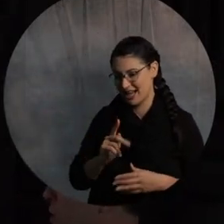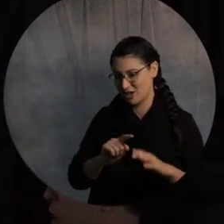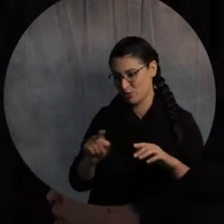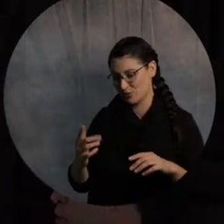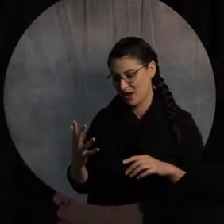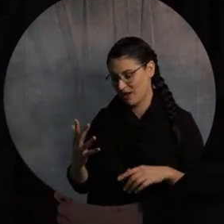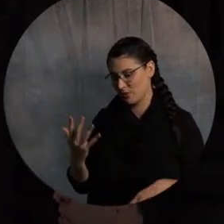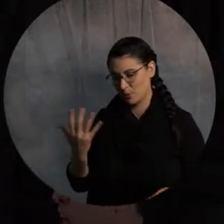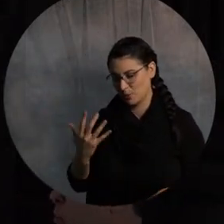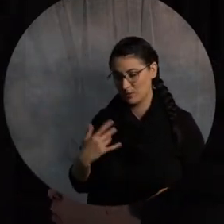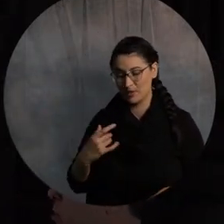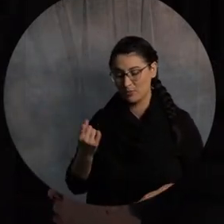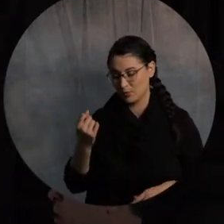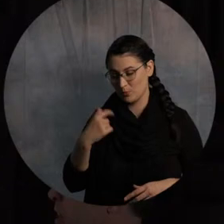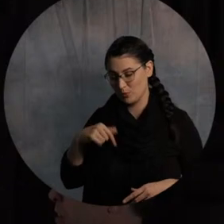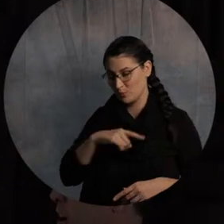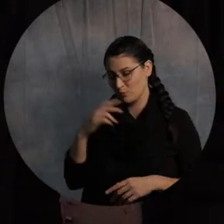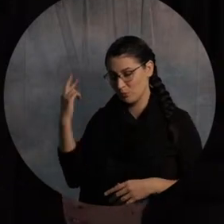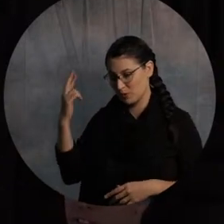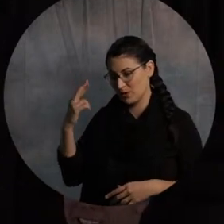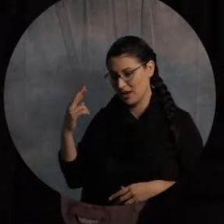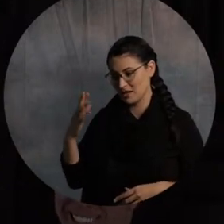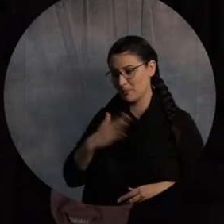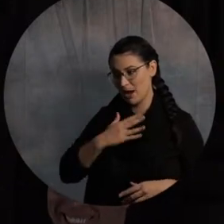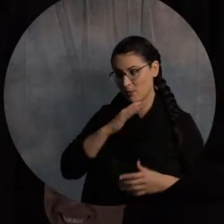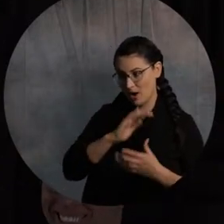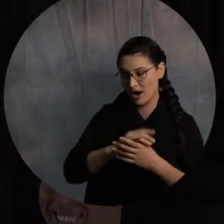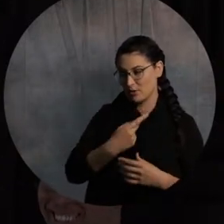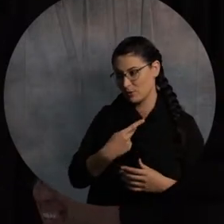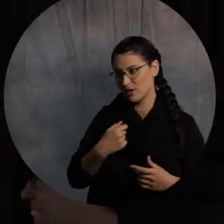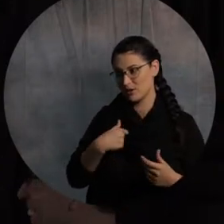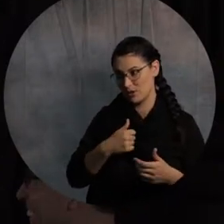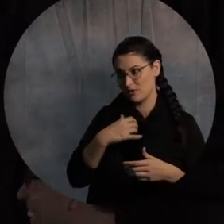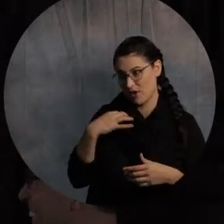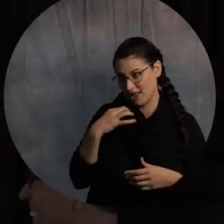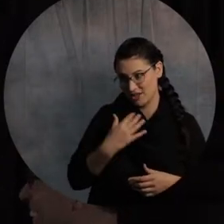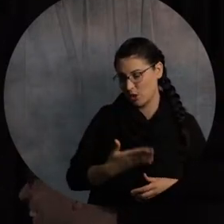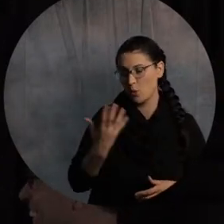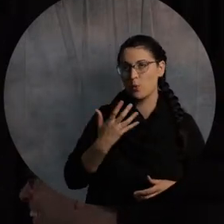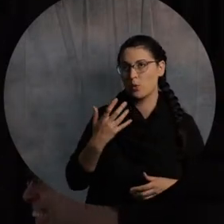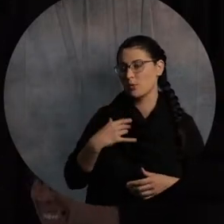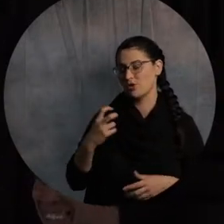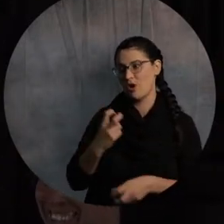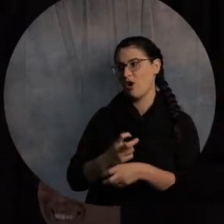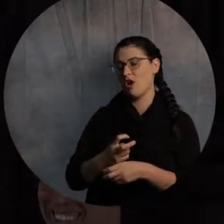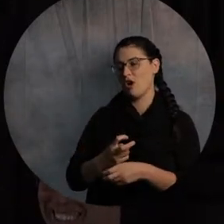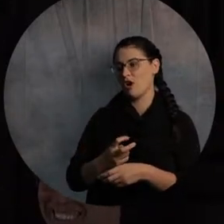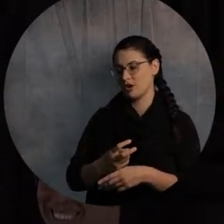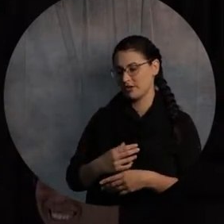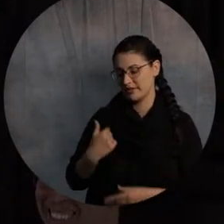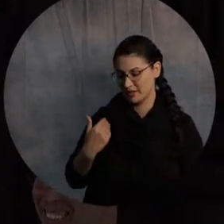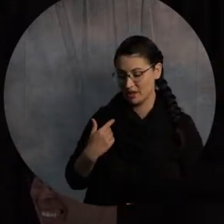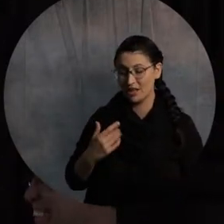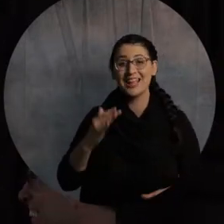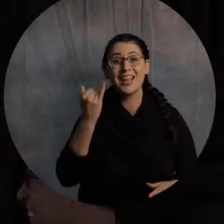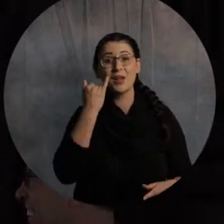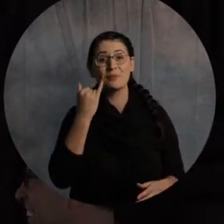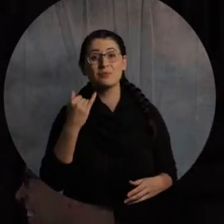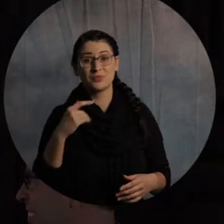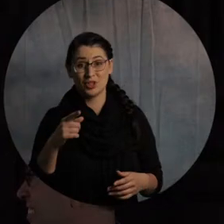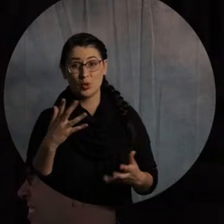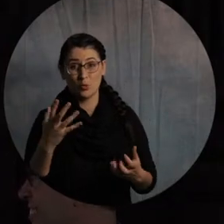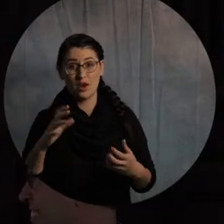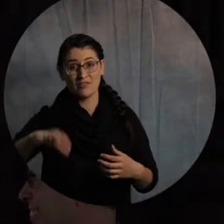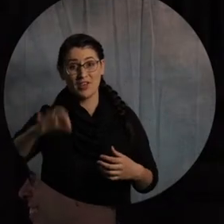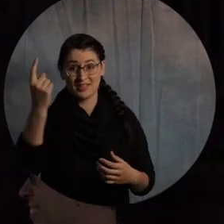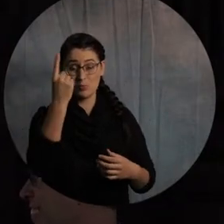different group of animals than I'm going tell you what. If you want to meet somebody who's anointed with the power of God, go find somebody who teaches